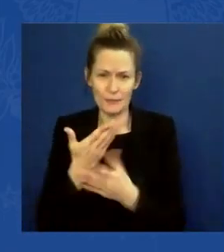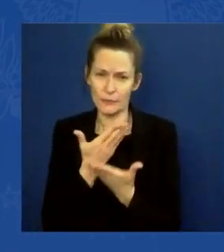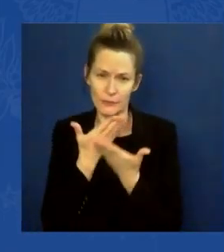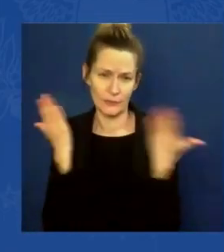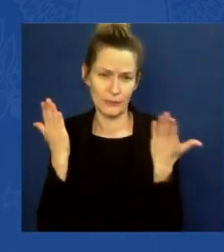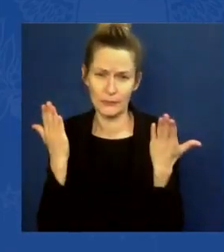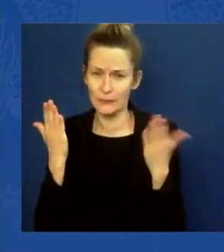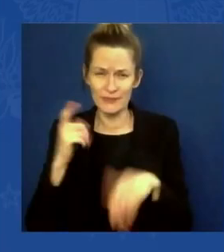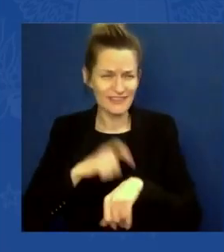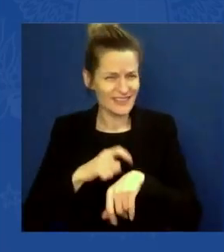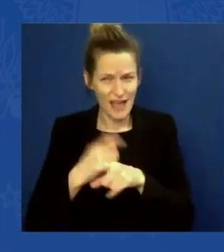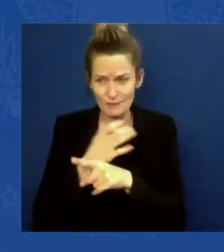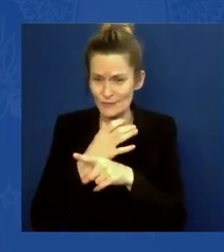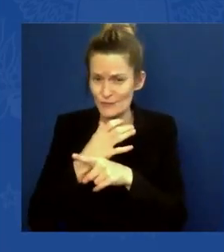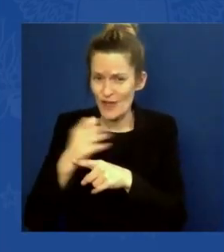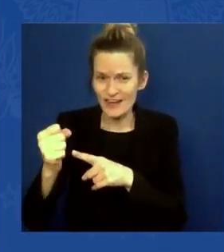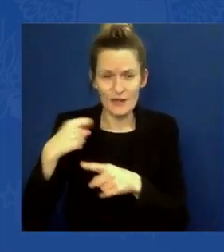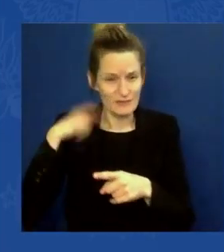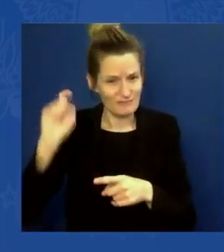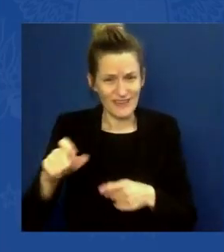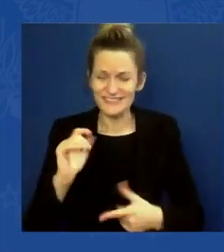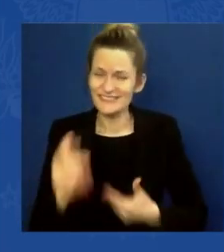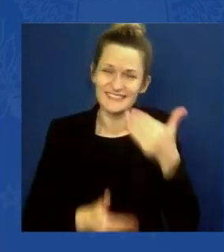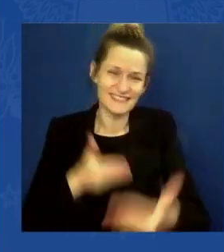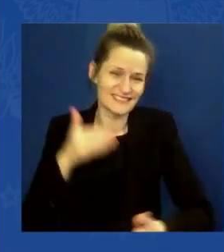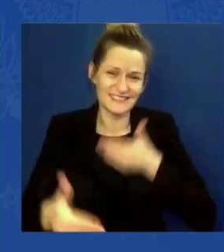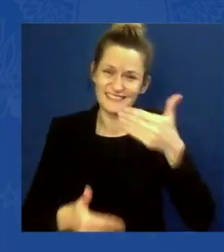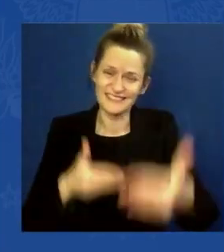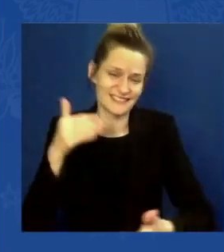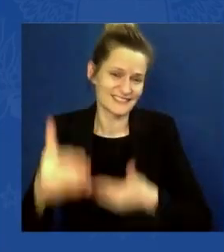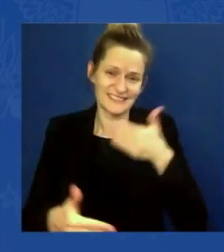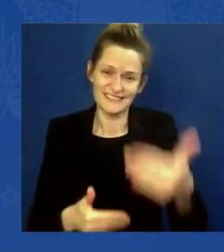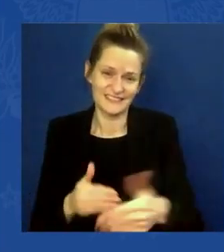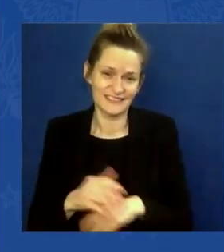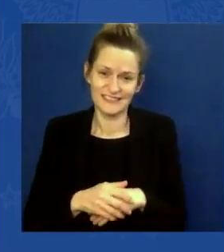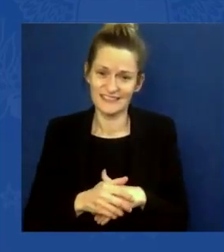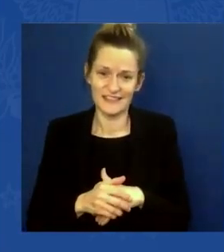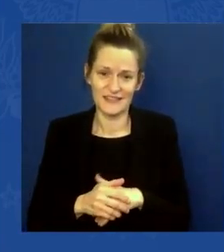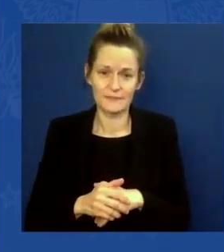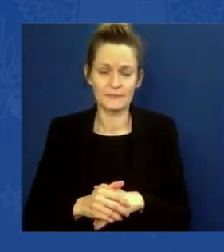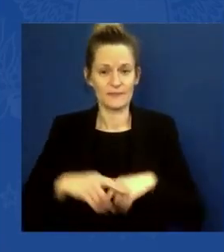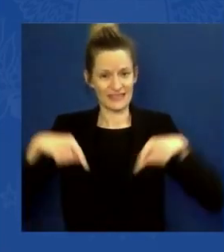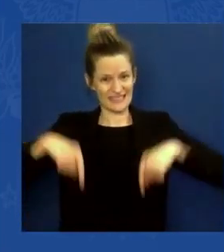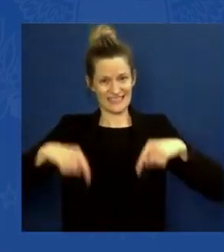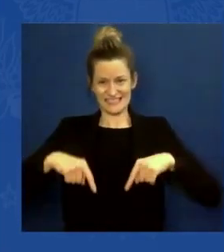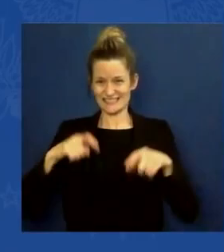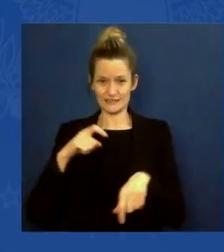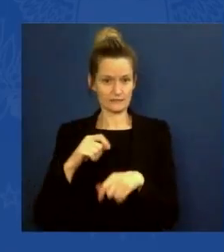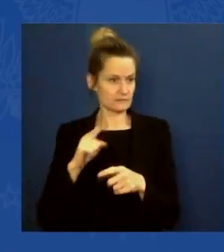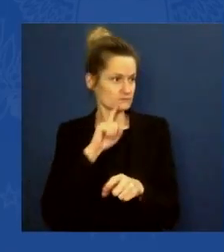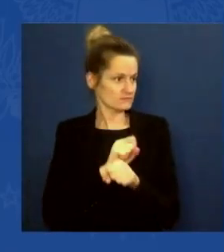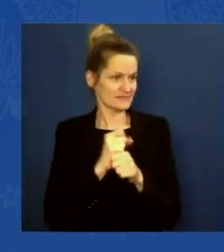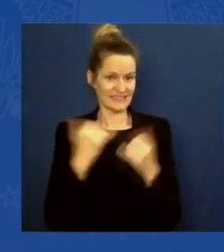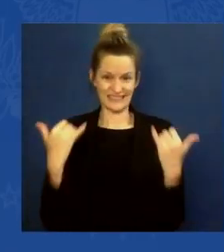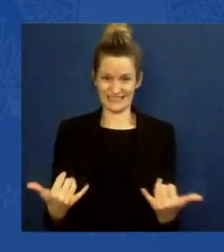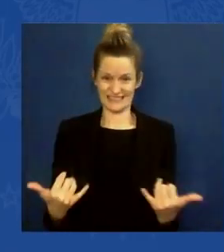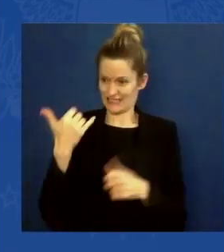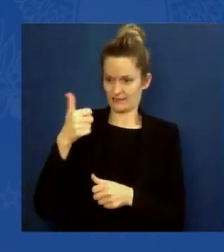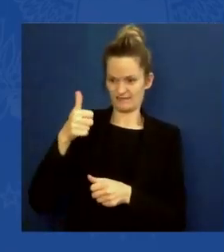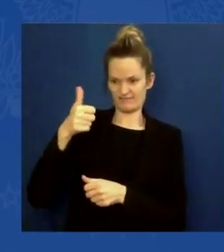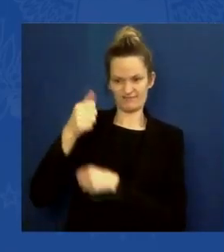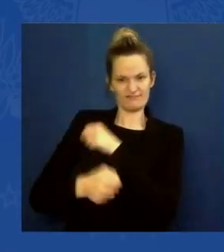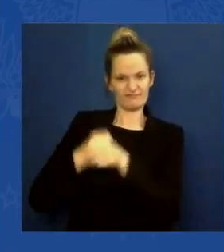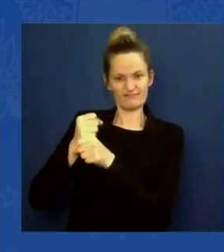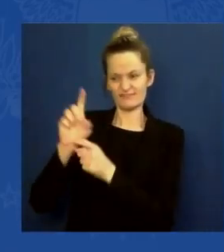And this is a decisive decade. Already, the price of solar generation in this country has dropped 80 percent over the past